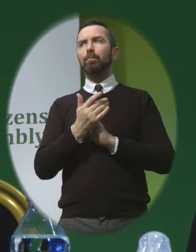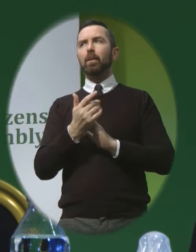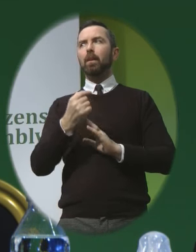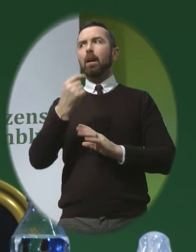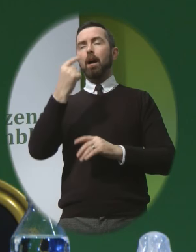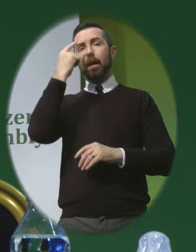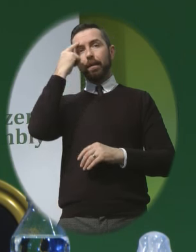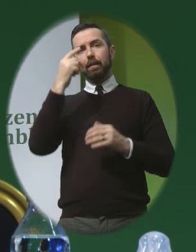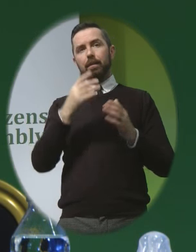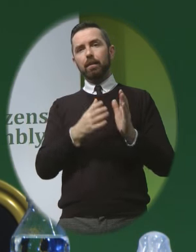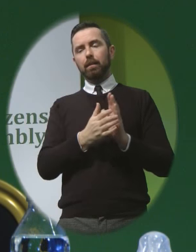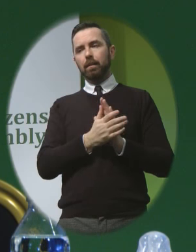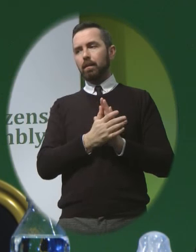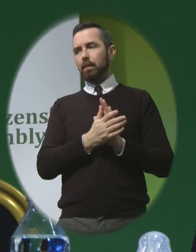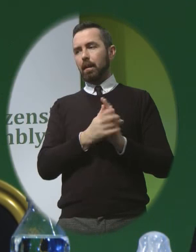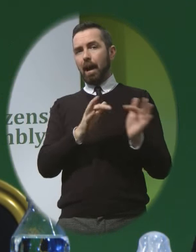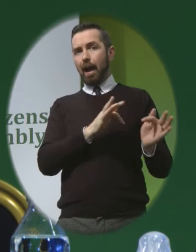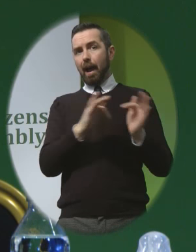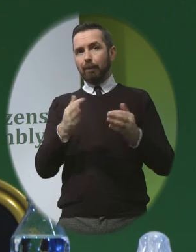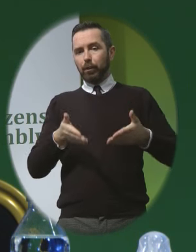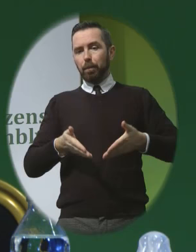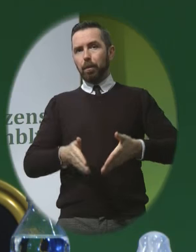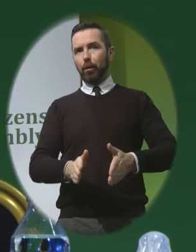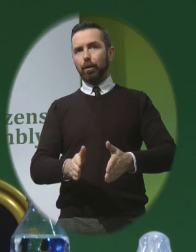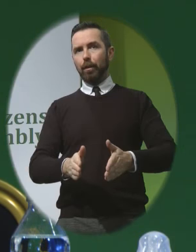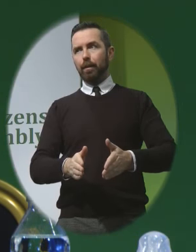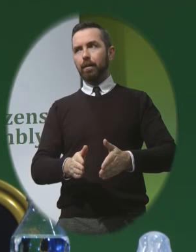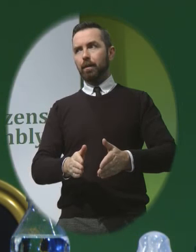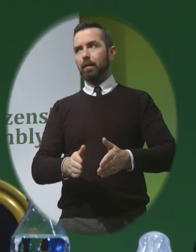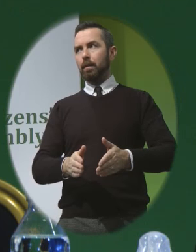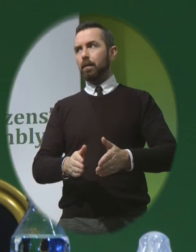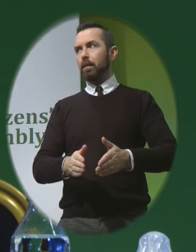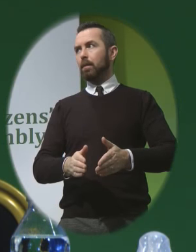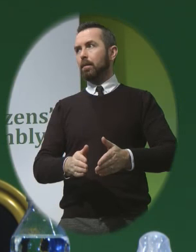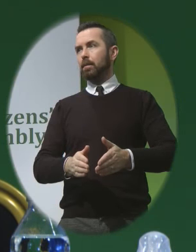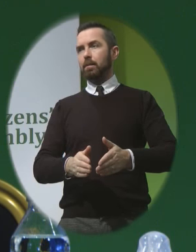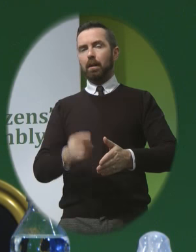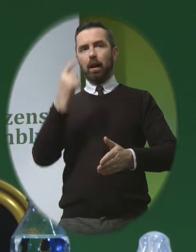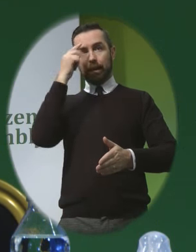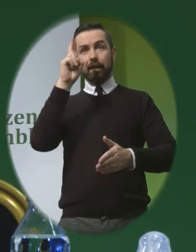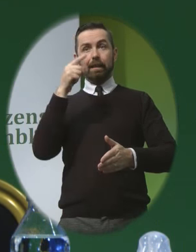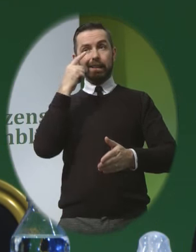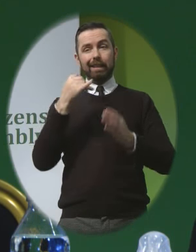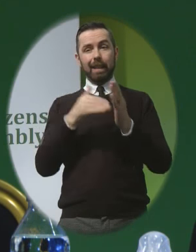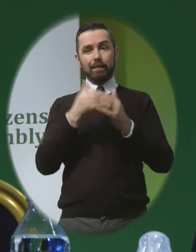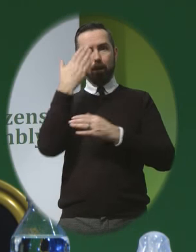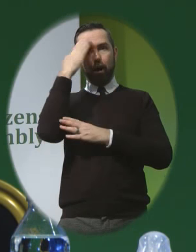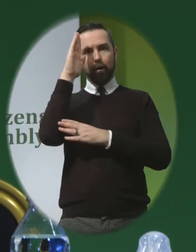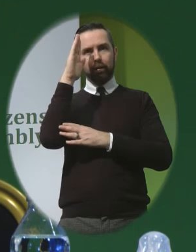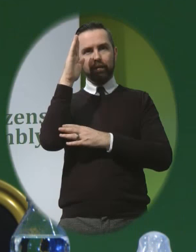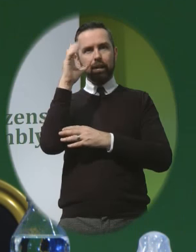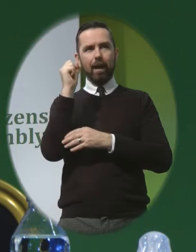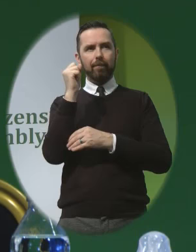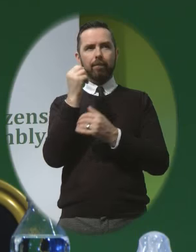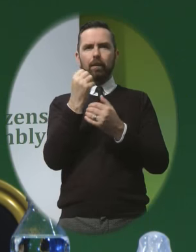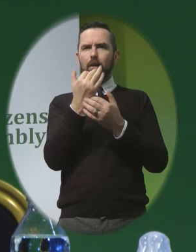That once That after birth I mean, I think You can see certainly in this country That there is just